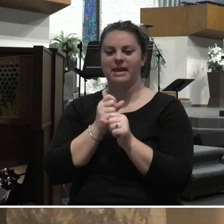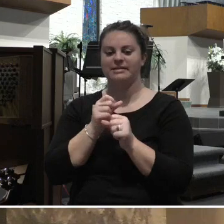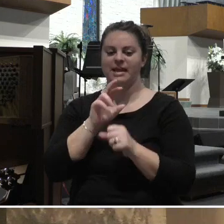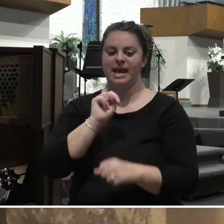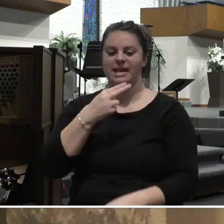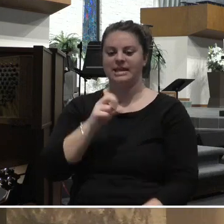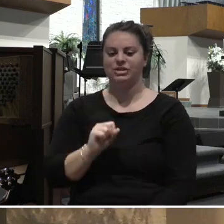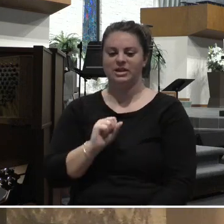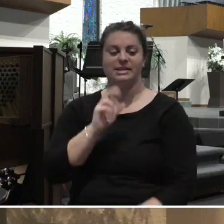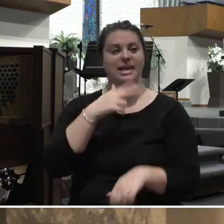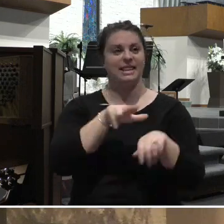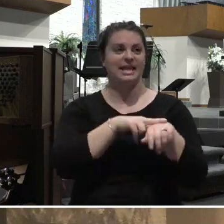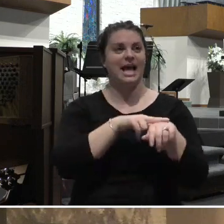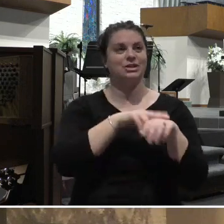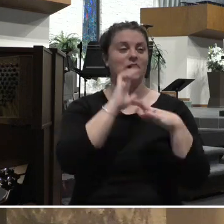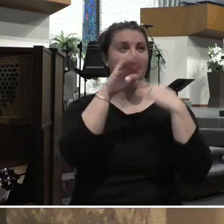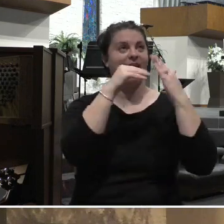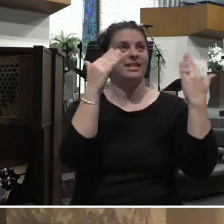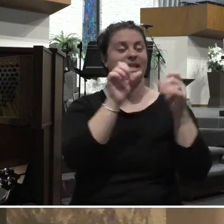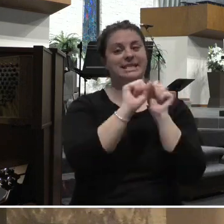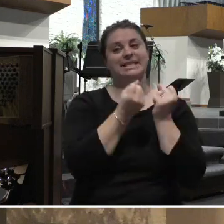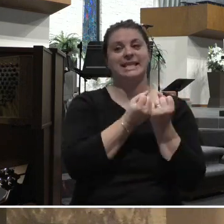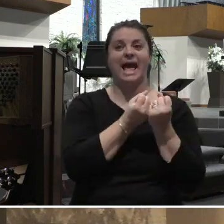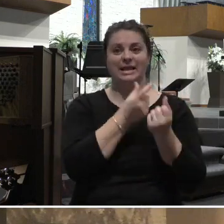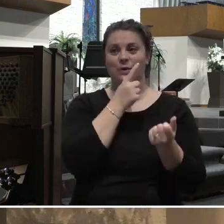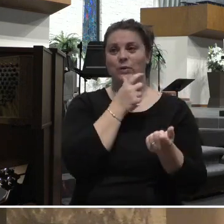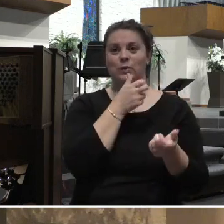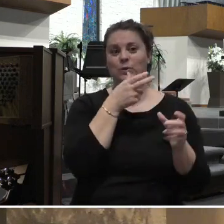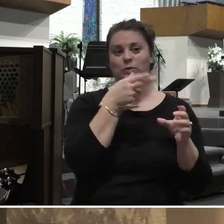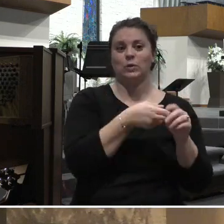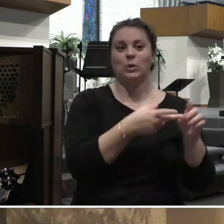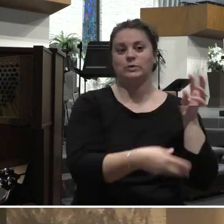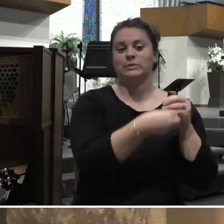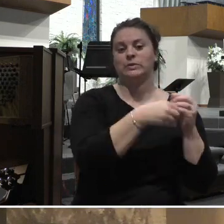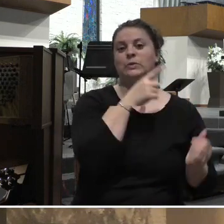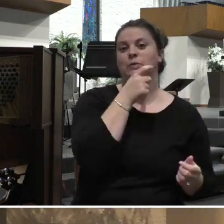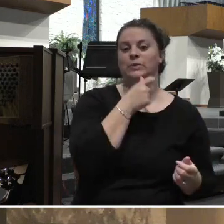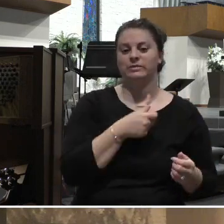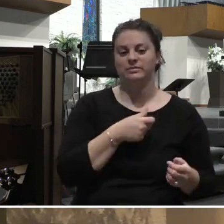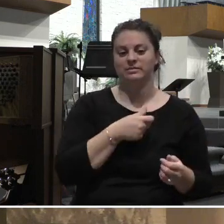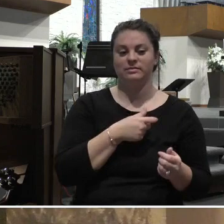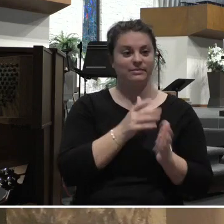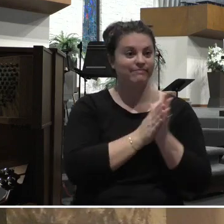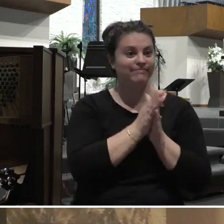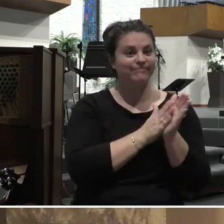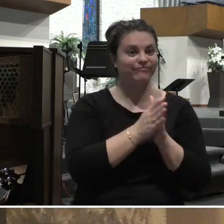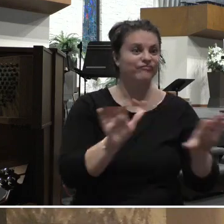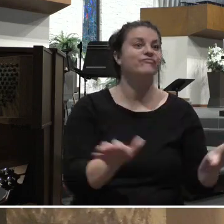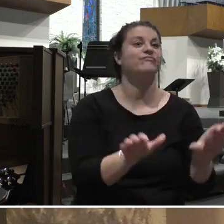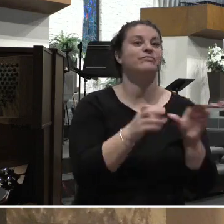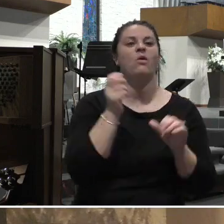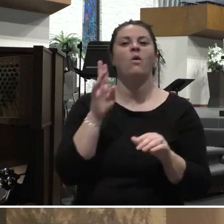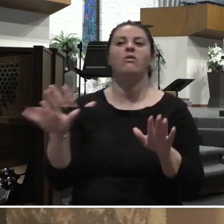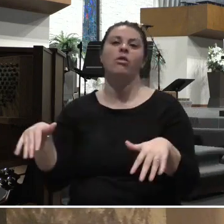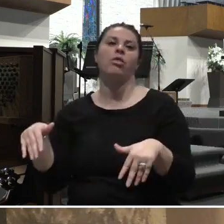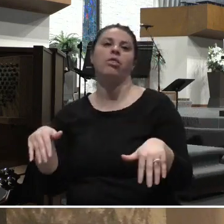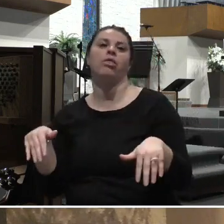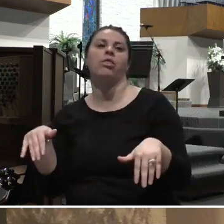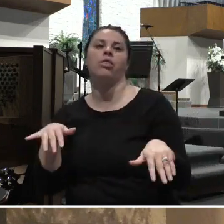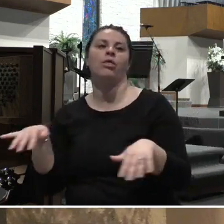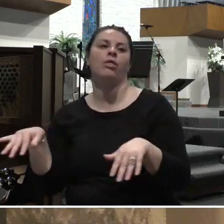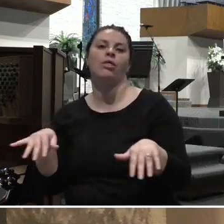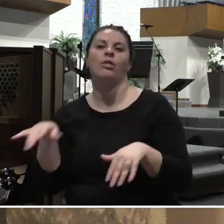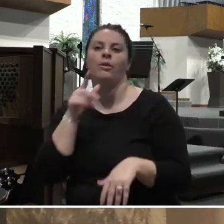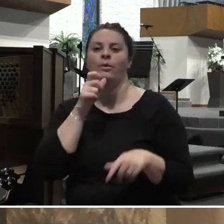Society? Is it the industrious one? Or is it the non-industrious one? Like Jesus does over and